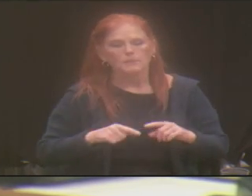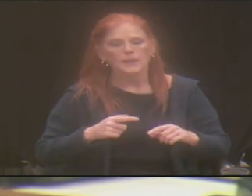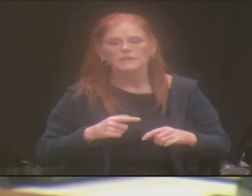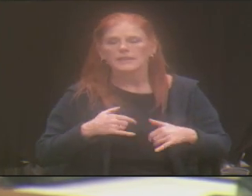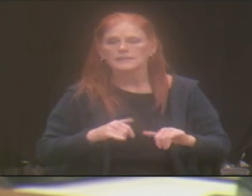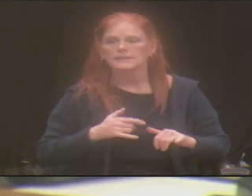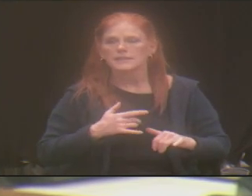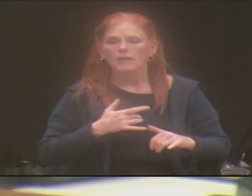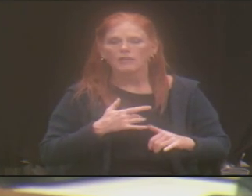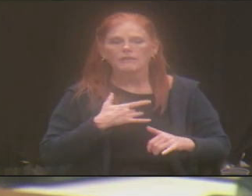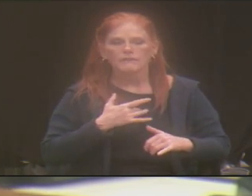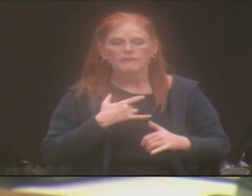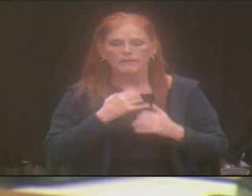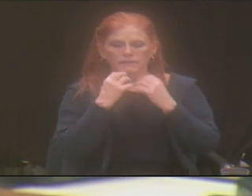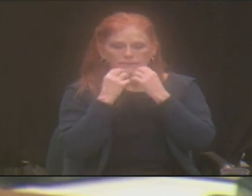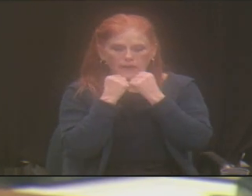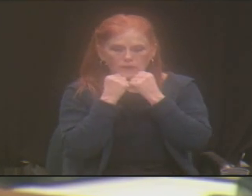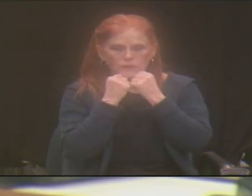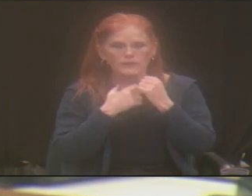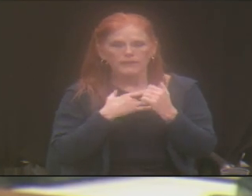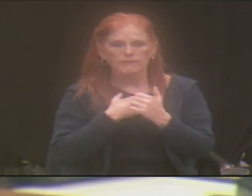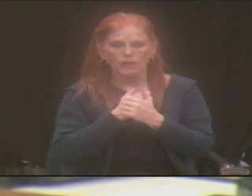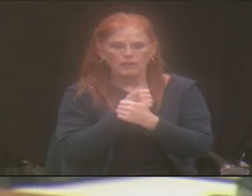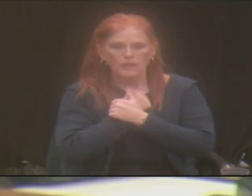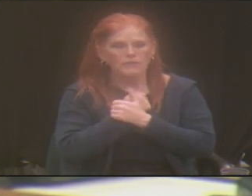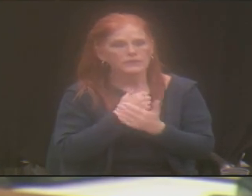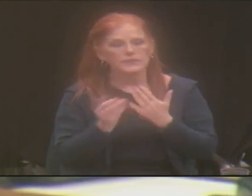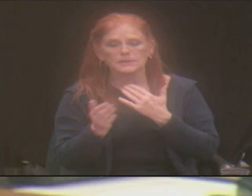valued and loved despite our differences.